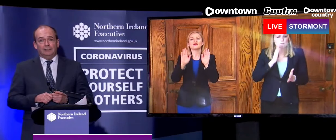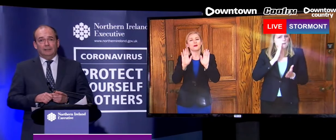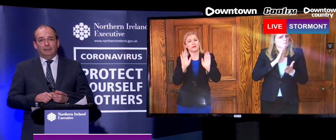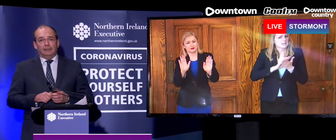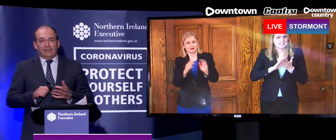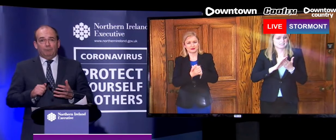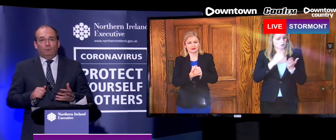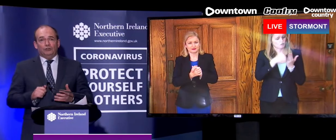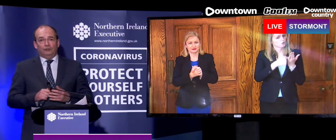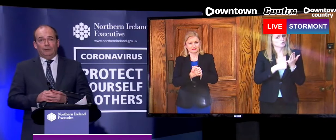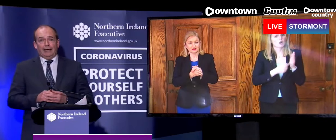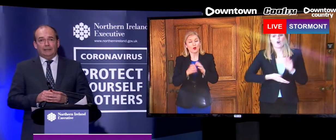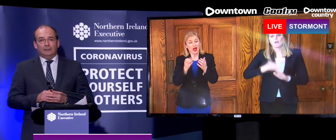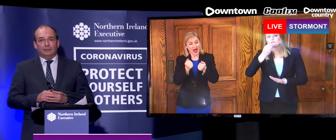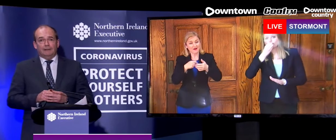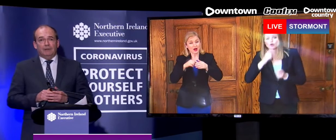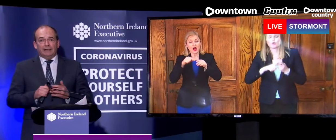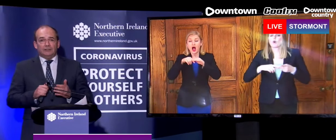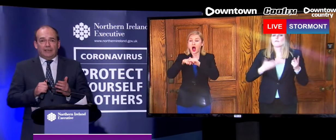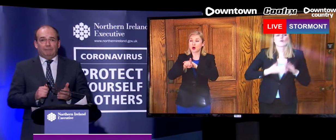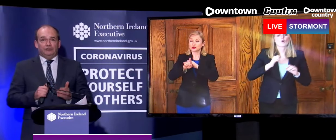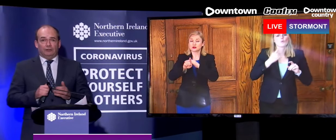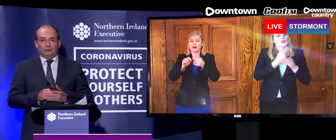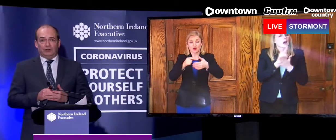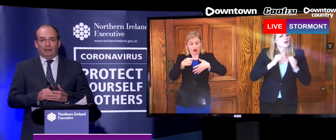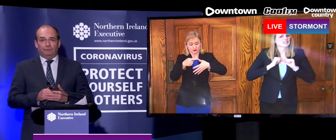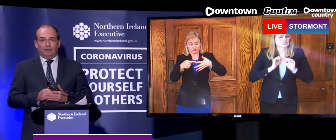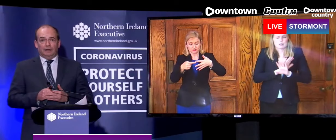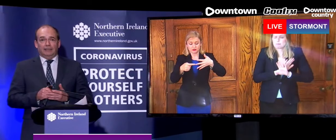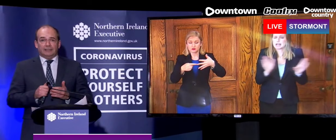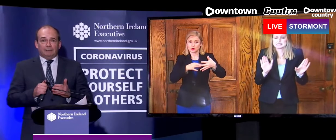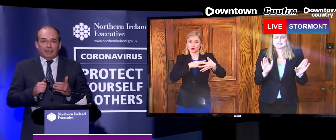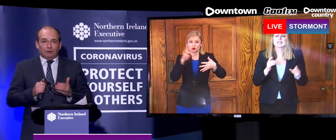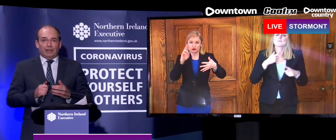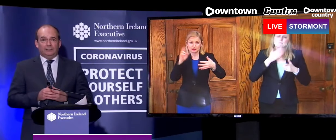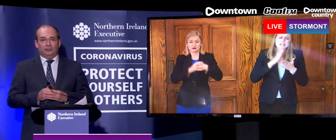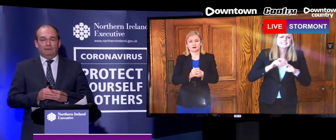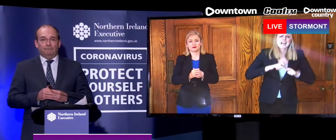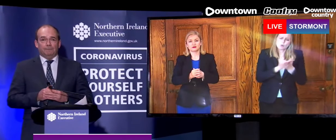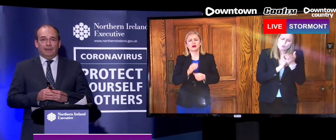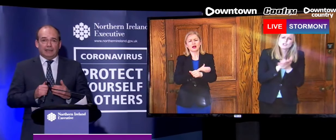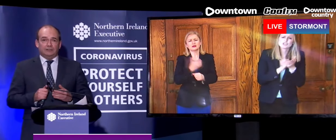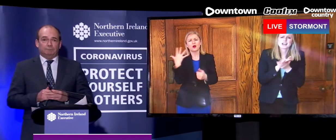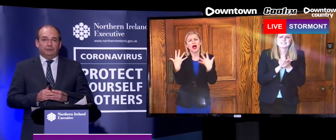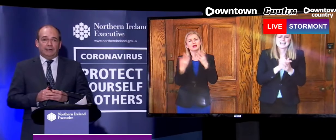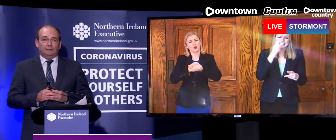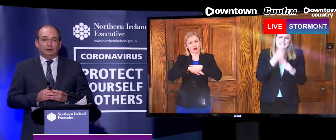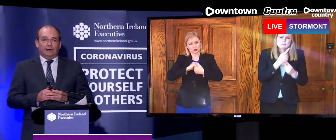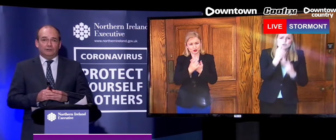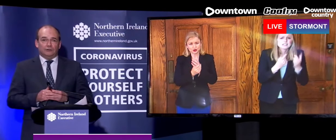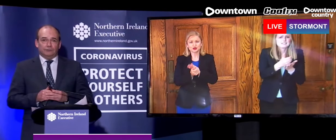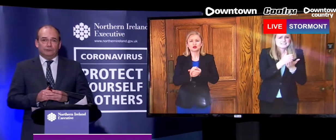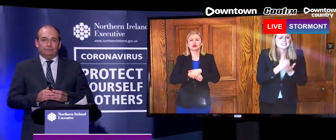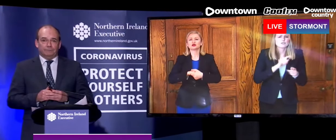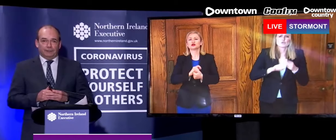outlined. Keep washing your hands. Let's keep each other safe. Let's keep everyone else safe and let's protect